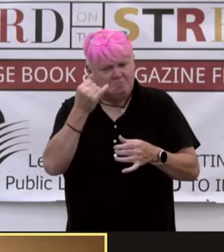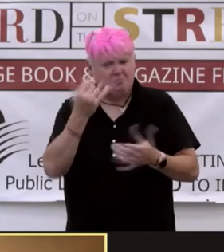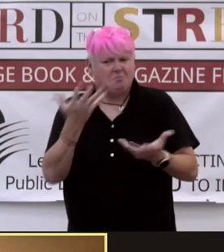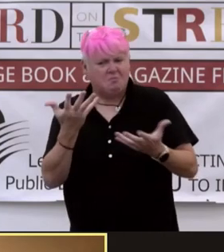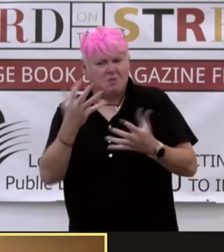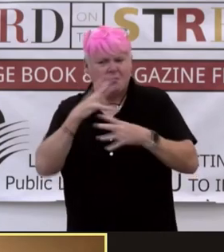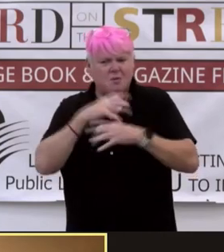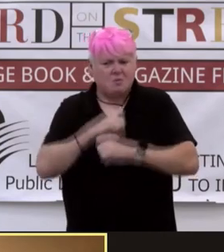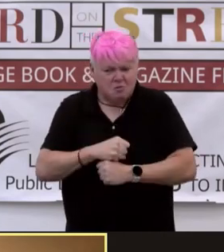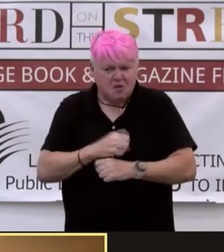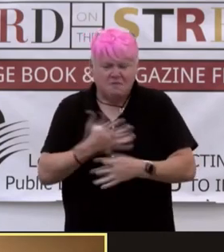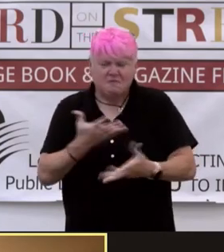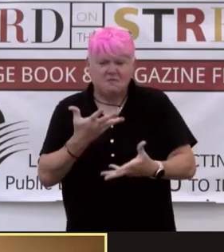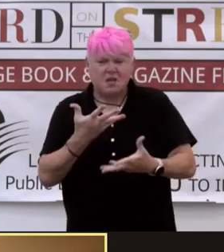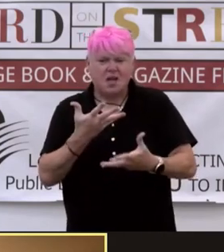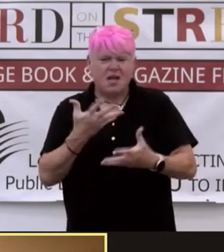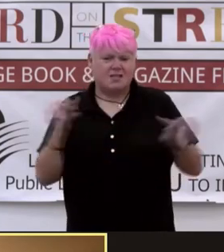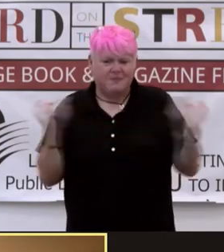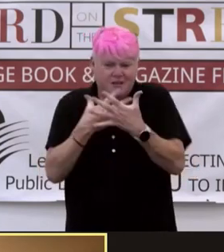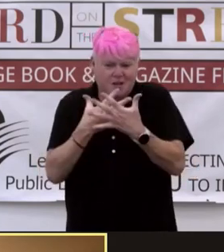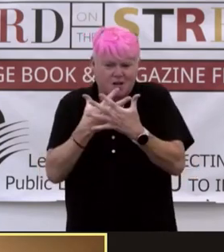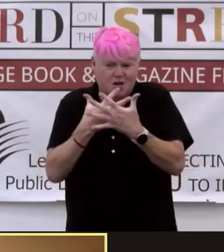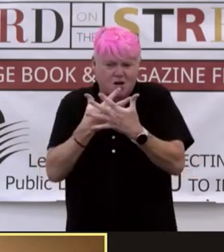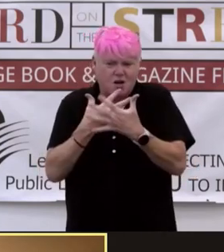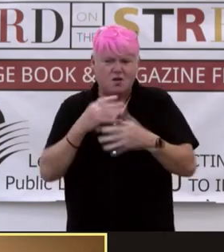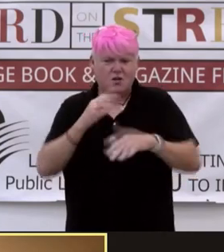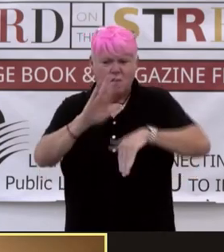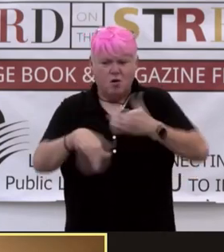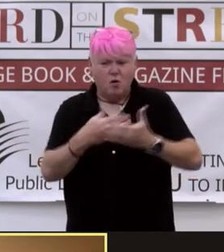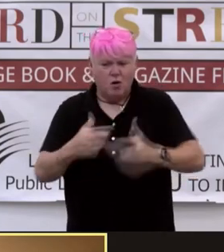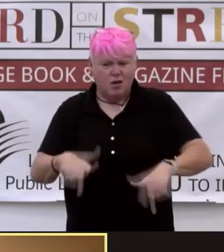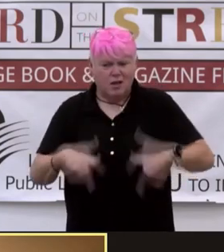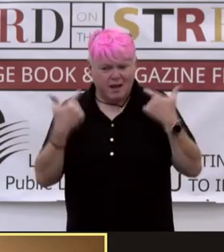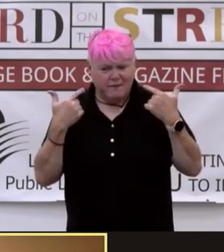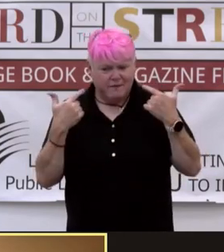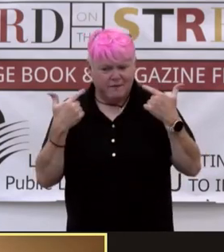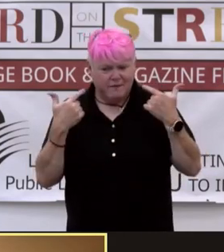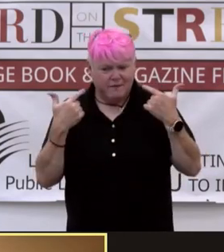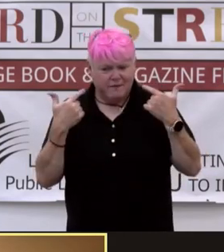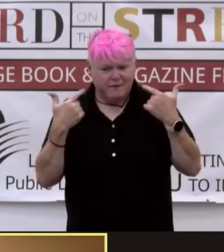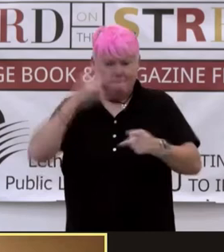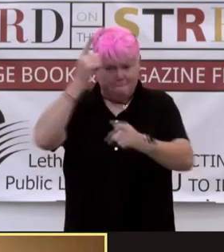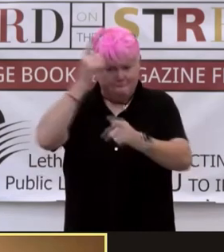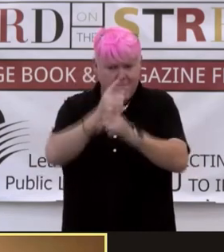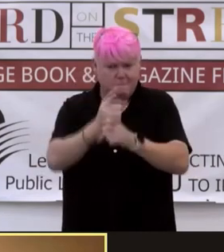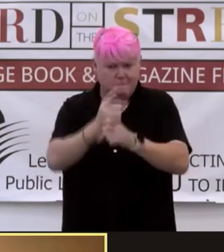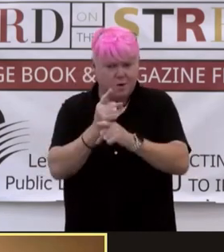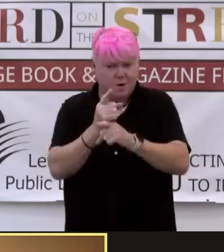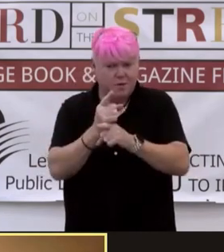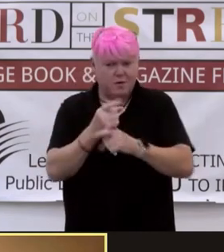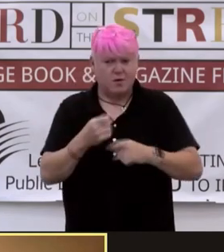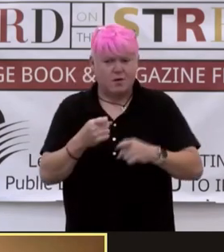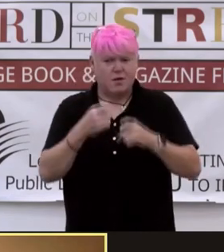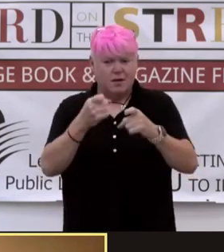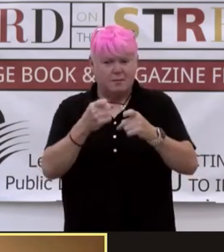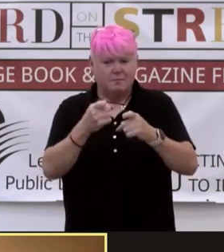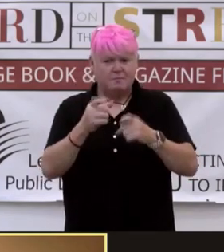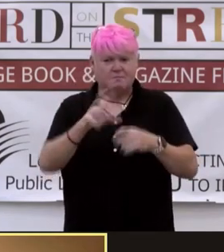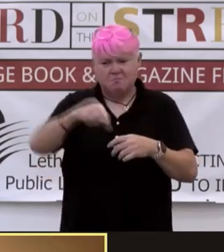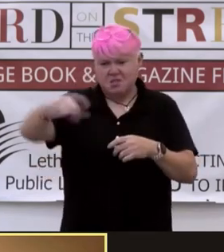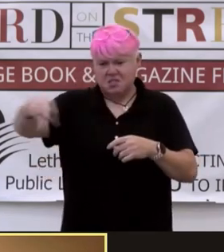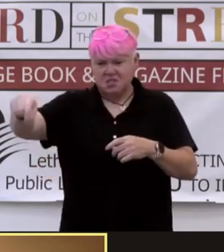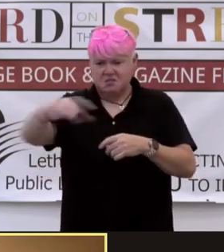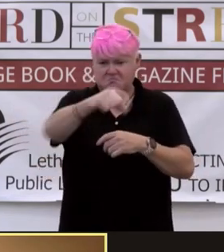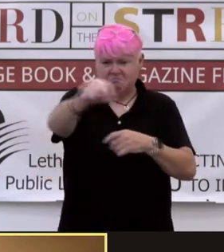terror. She has spent her entire life being closeted. My brother came home in pieces. At least we think the